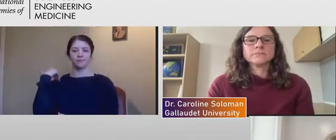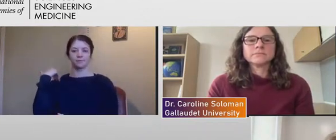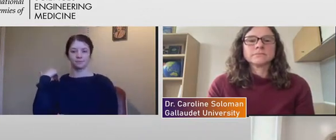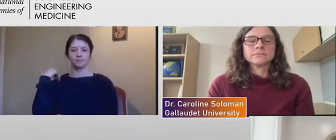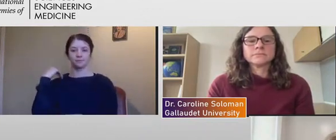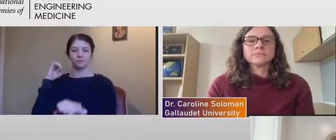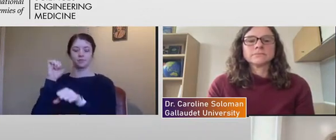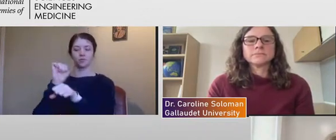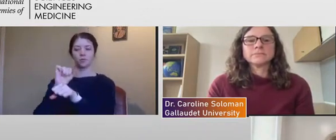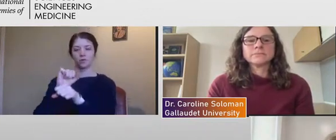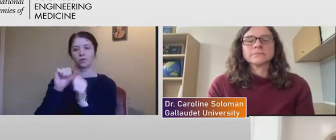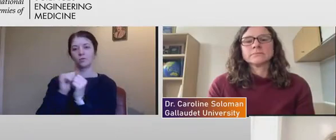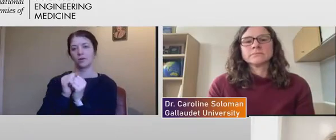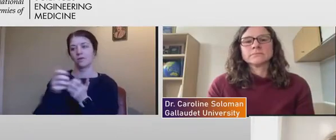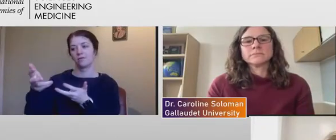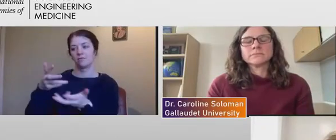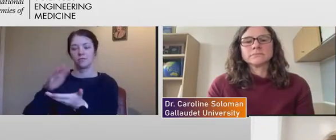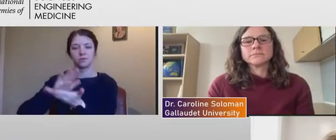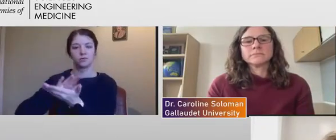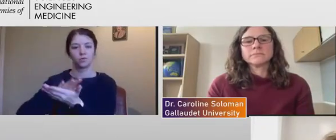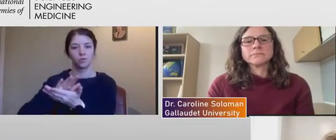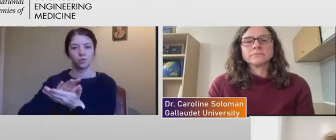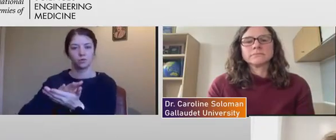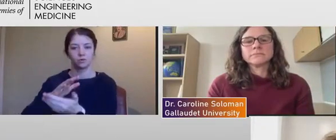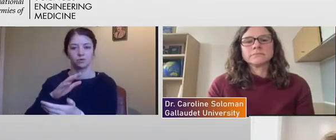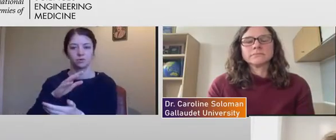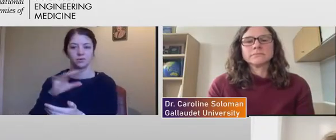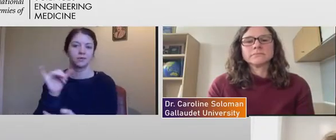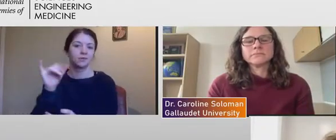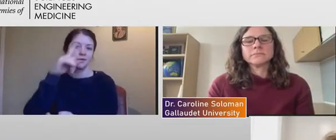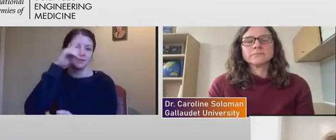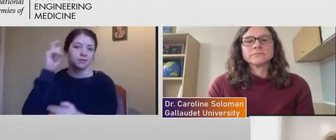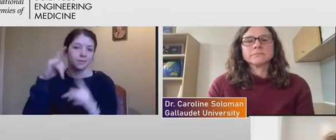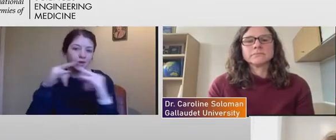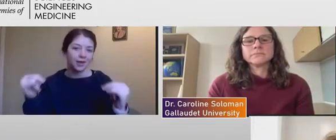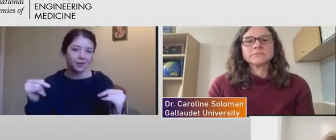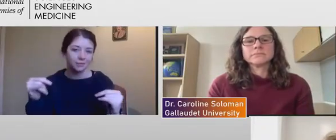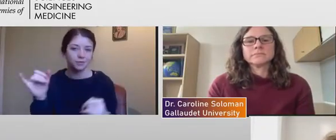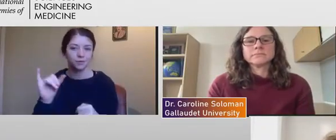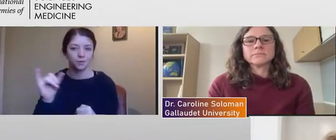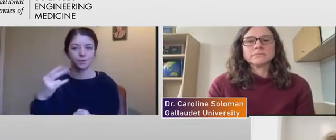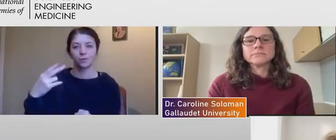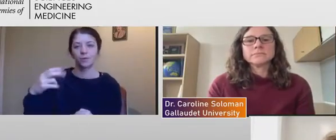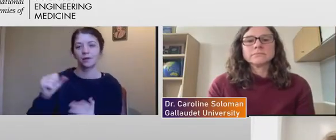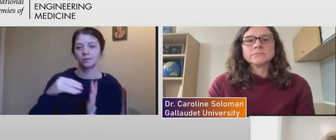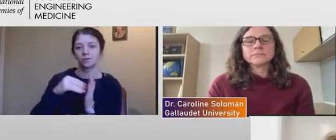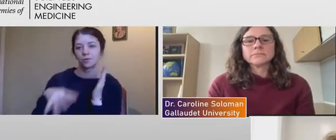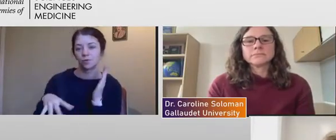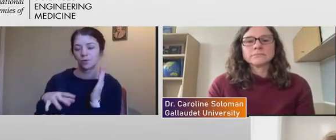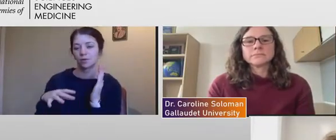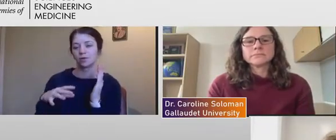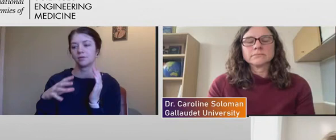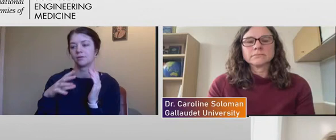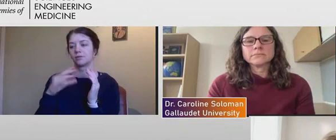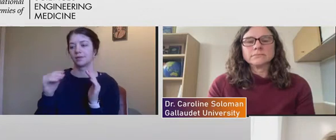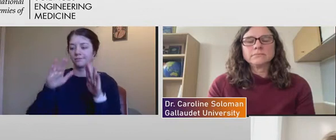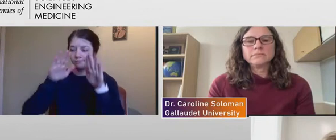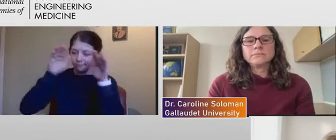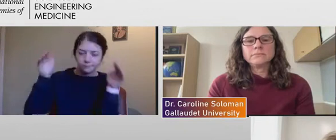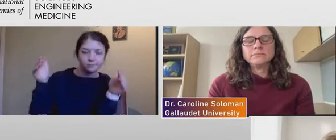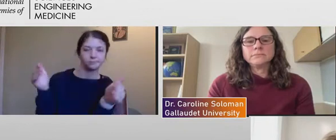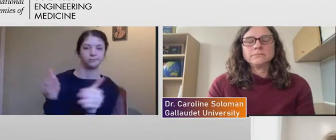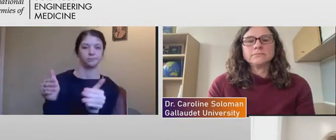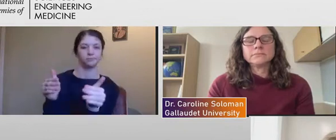schools and really bring in like summer camps, essentially high school students and really focused towards